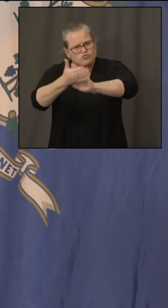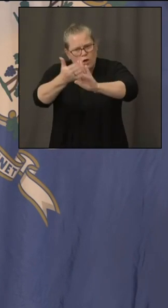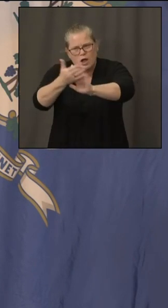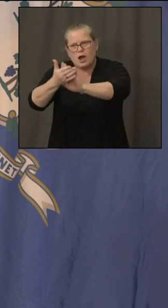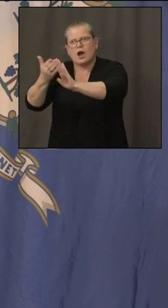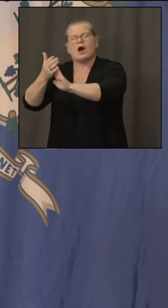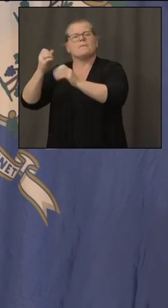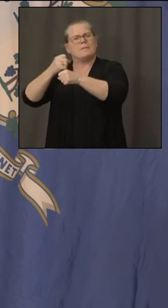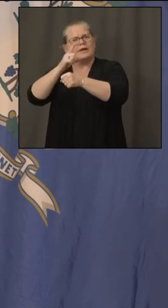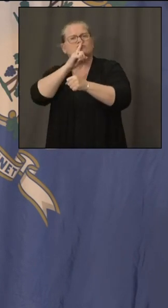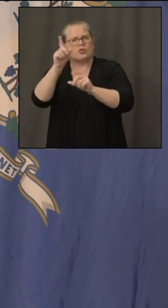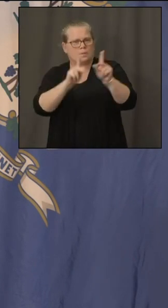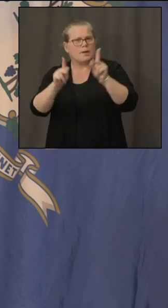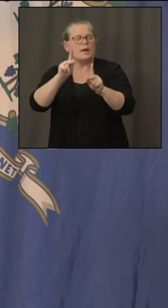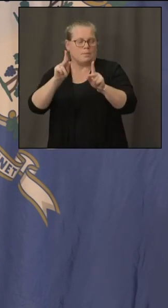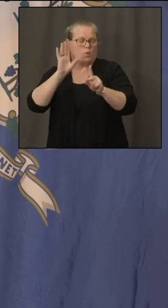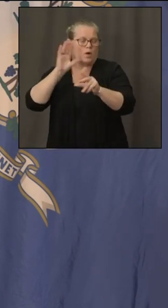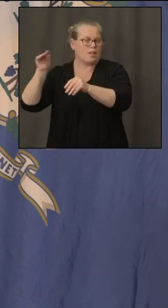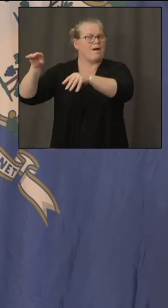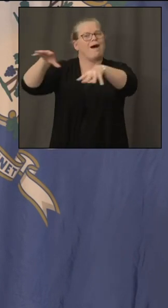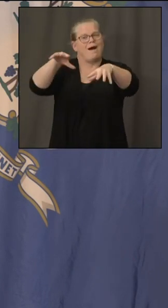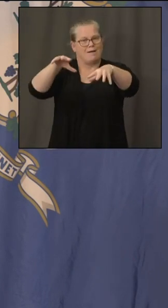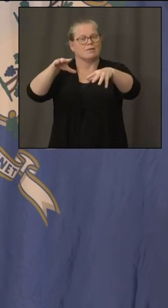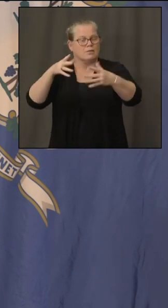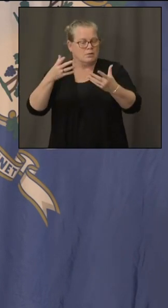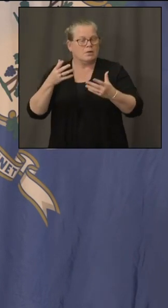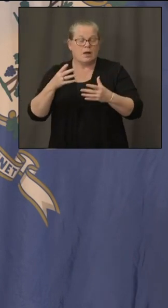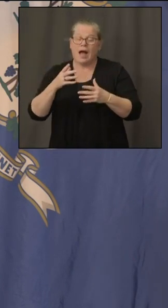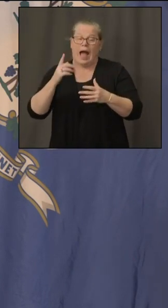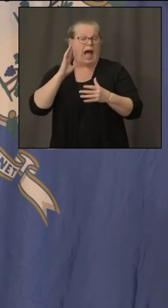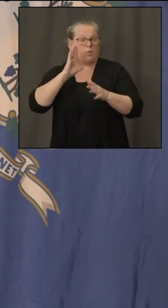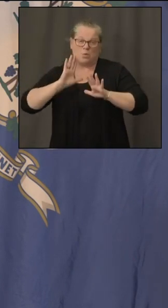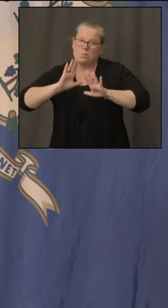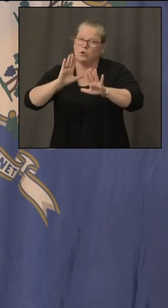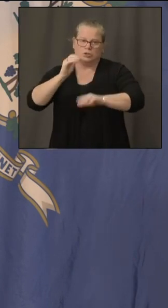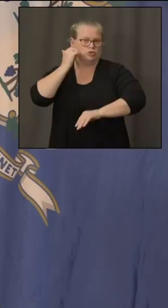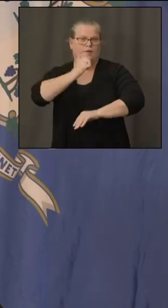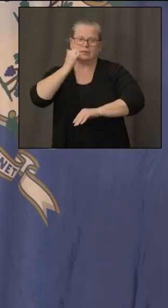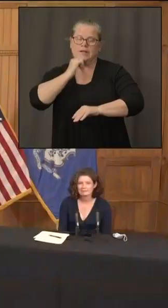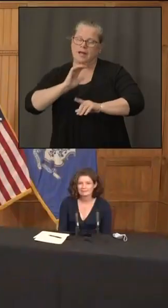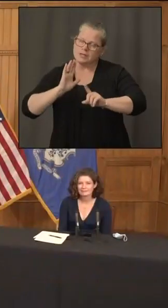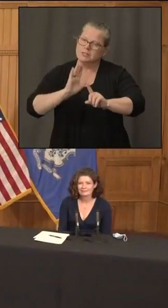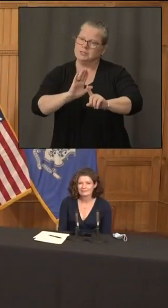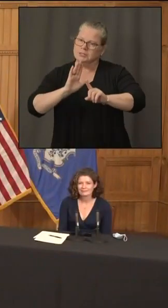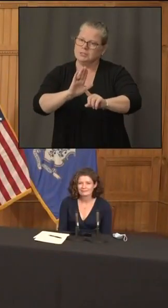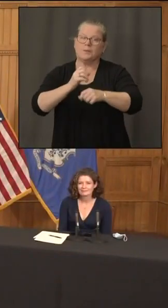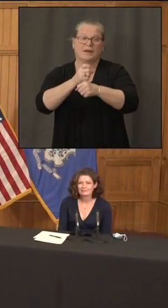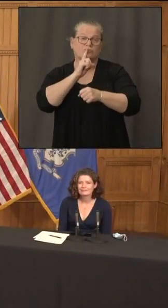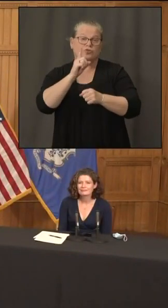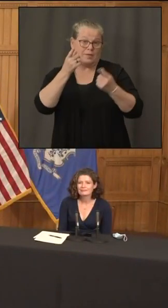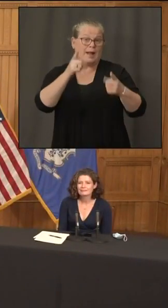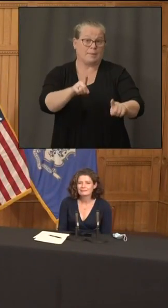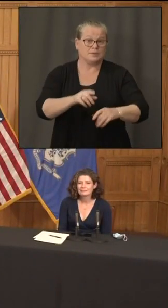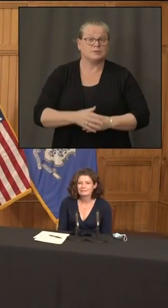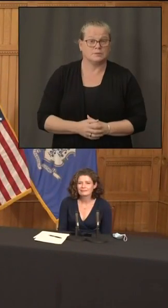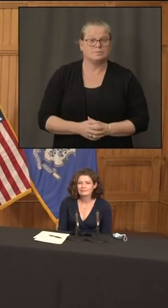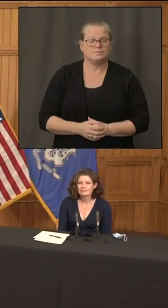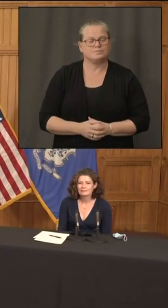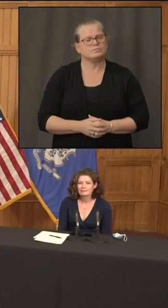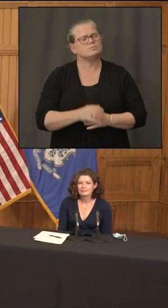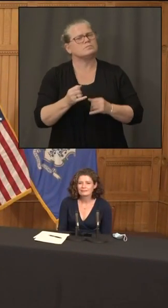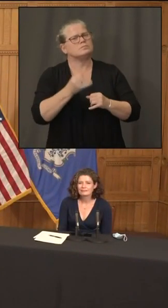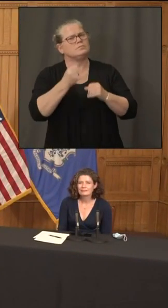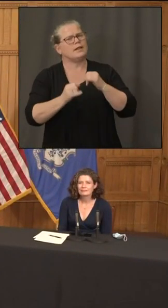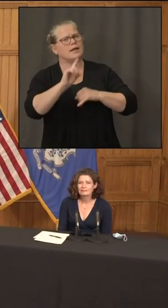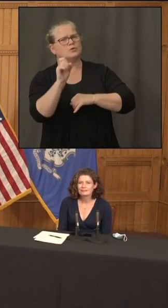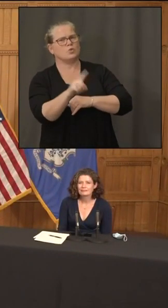focus on getting people turned back on and i'm going to push every day to make that happen and lastly are you concerned at